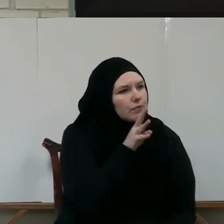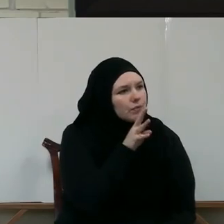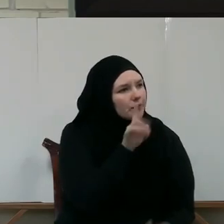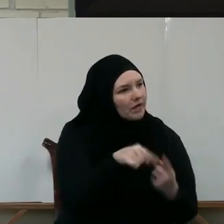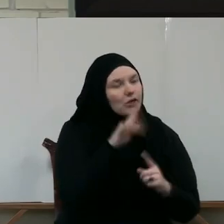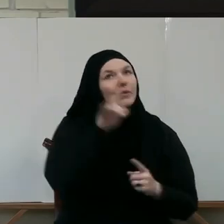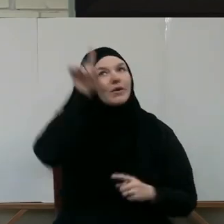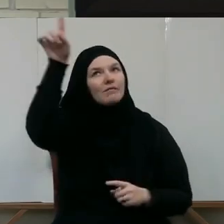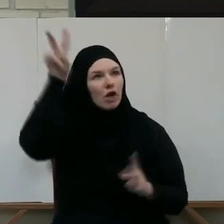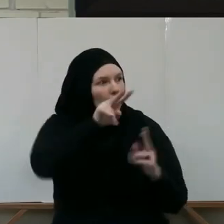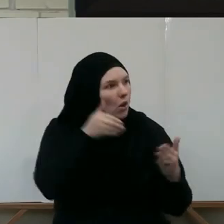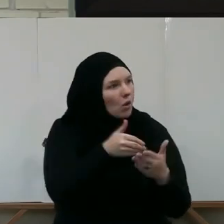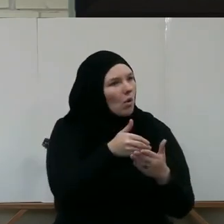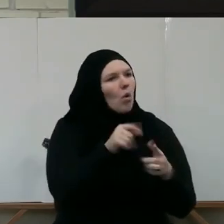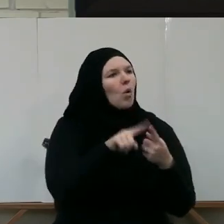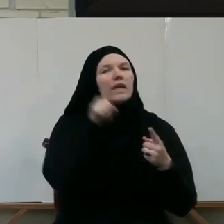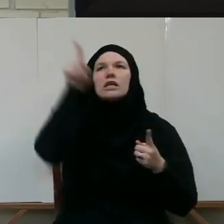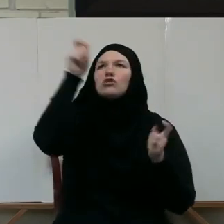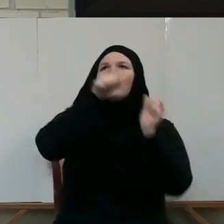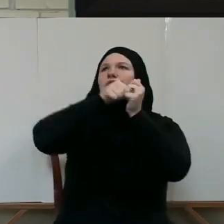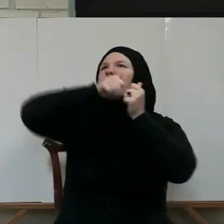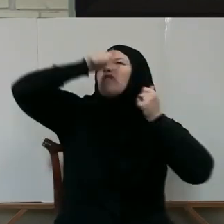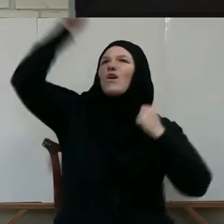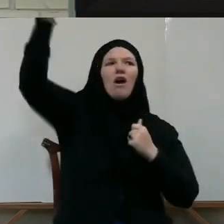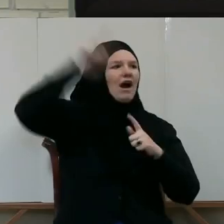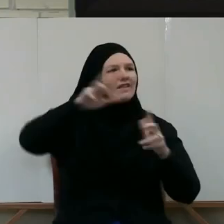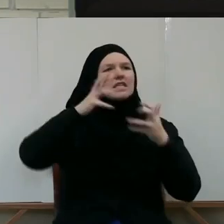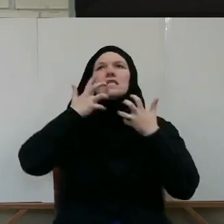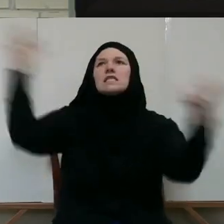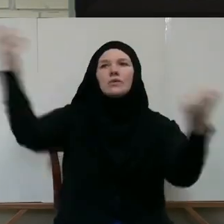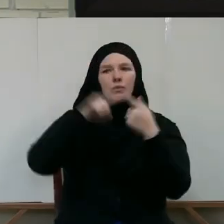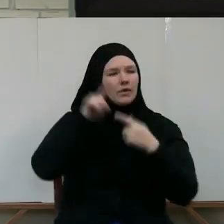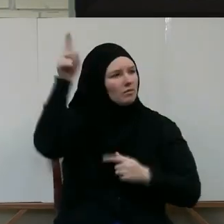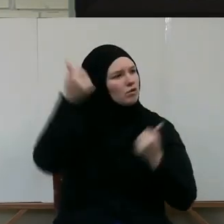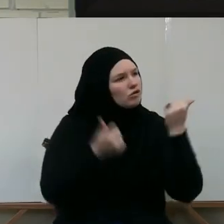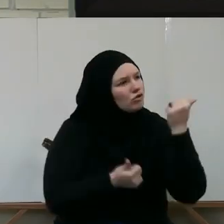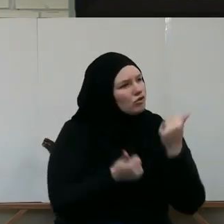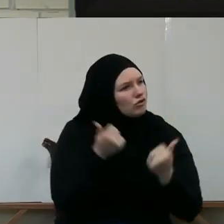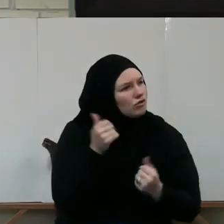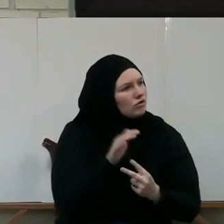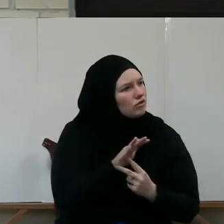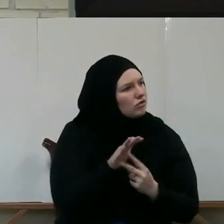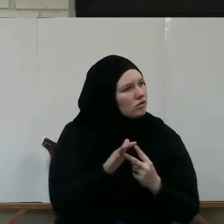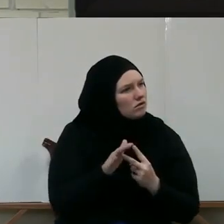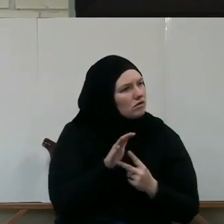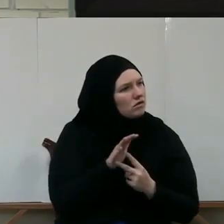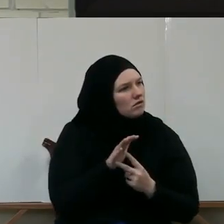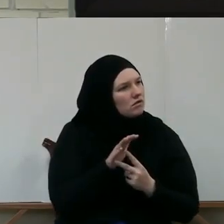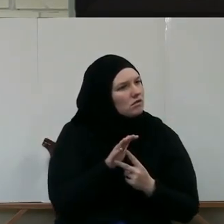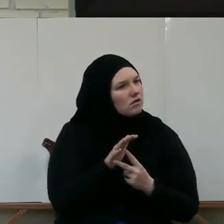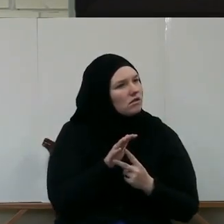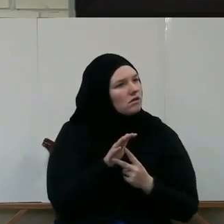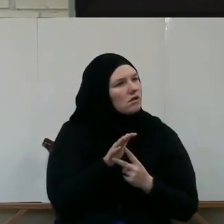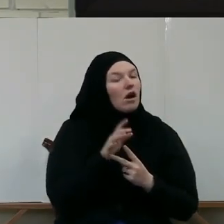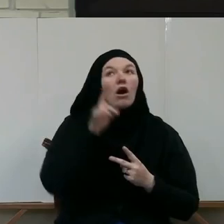talk to Him Or is He too far So I need to yell out to Him So Allah Send down